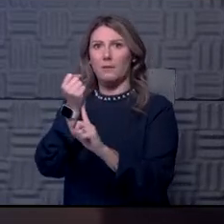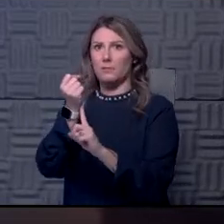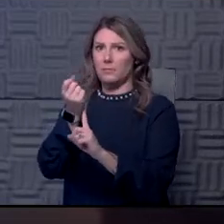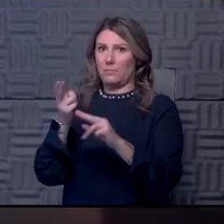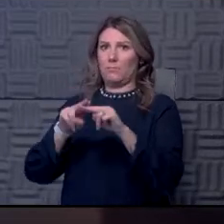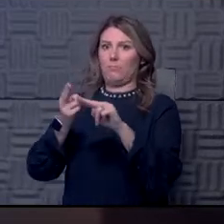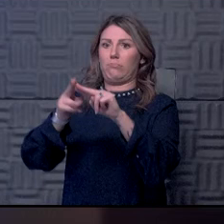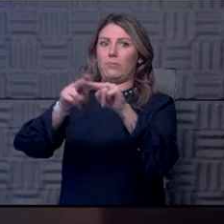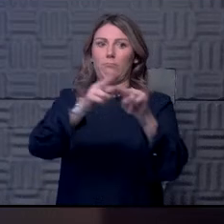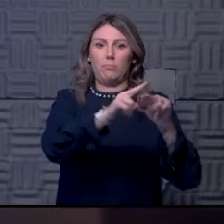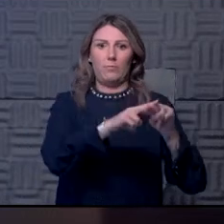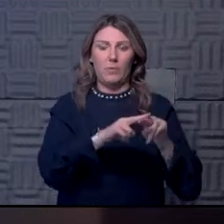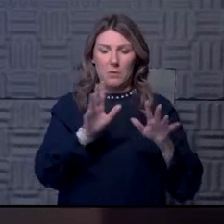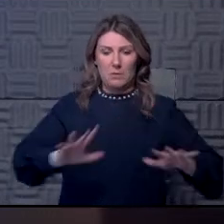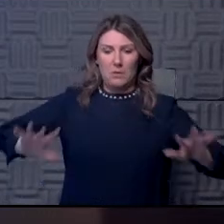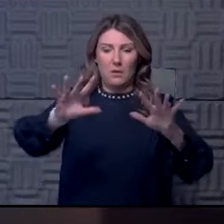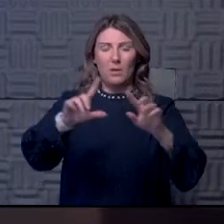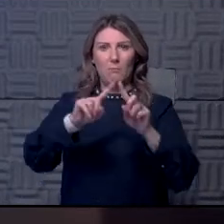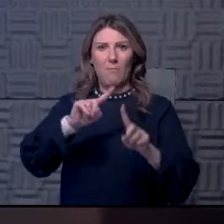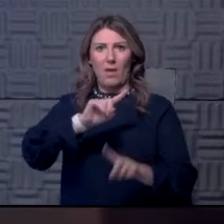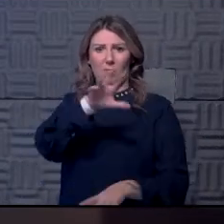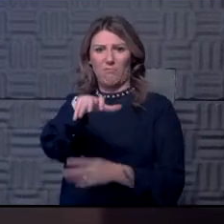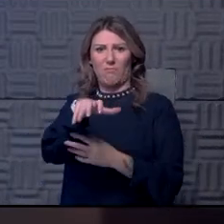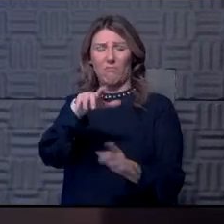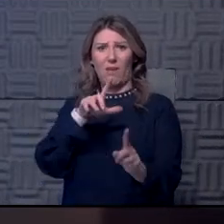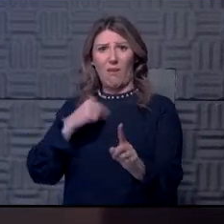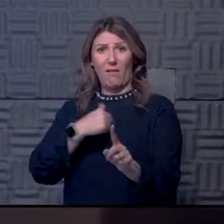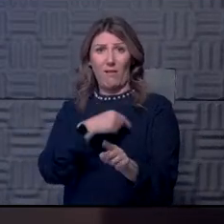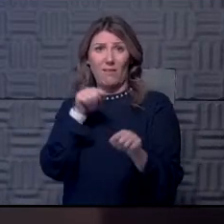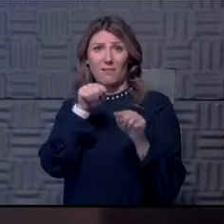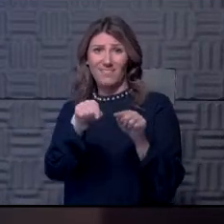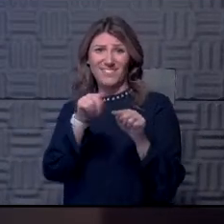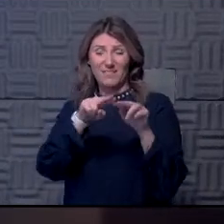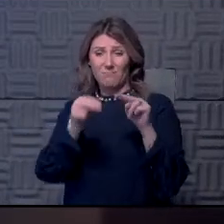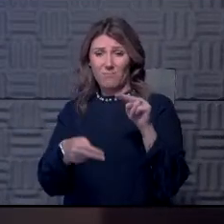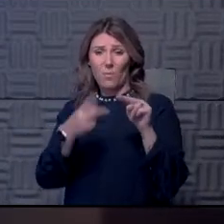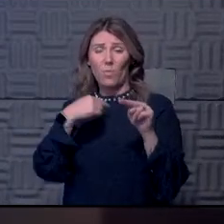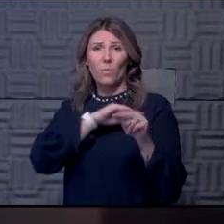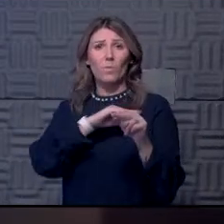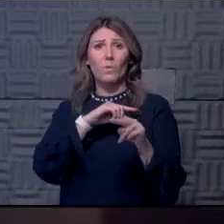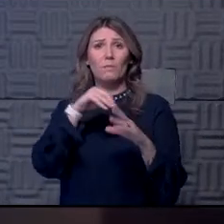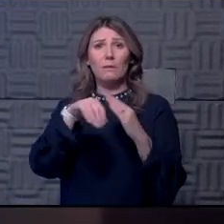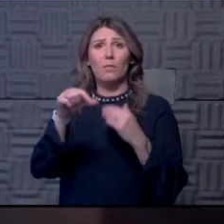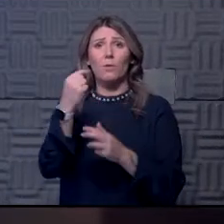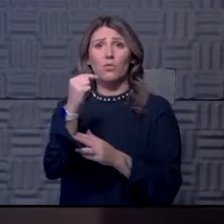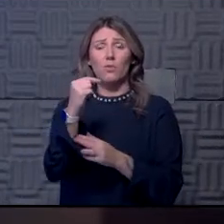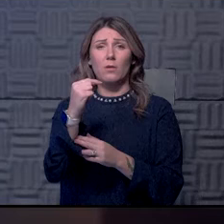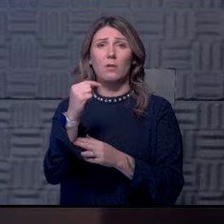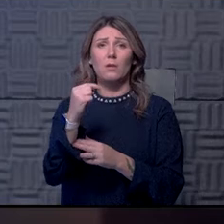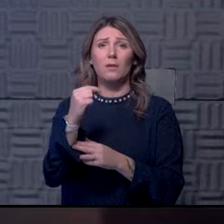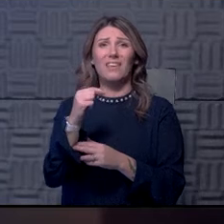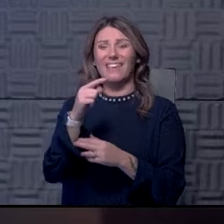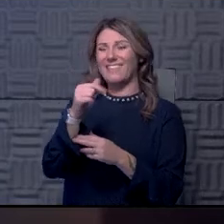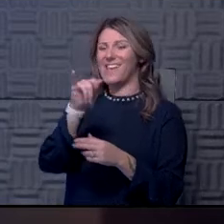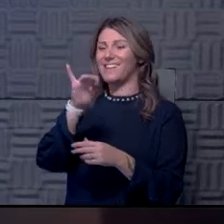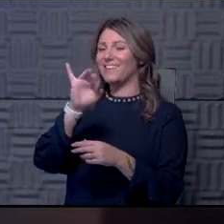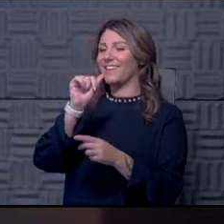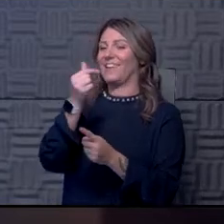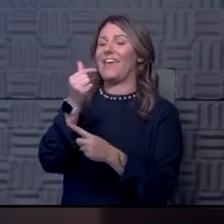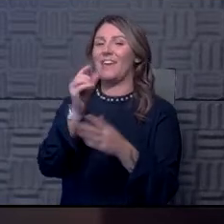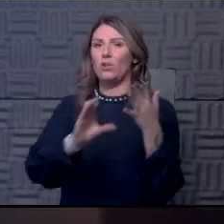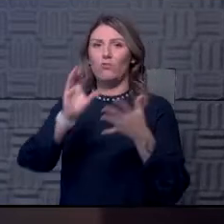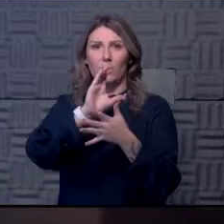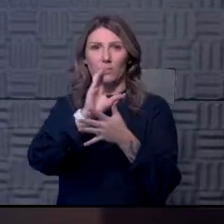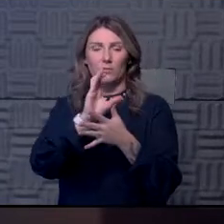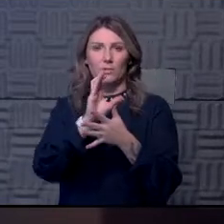continued to decline. We were actually able to move into the green with the gating criteria in schools,